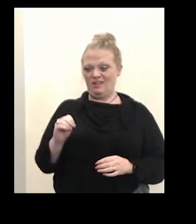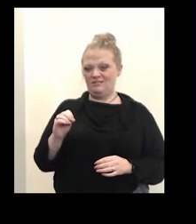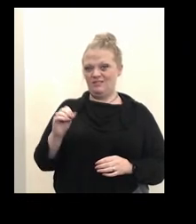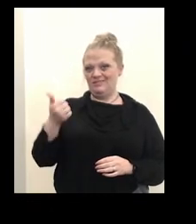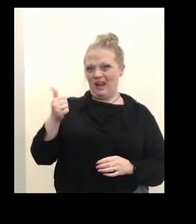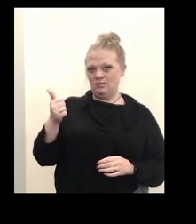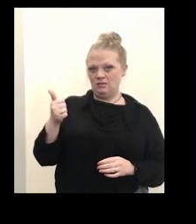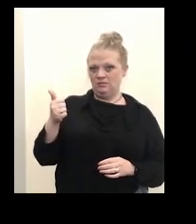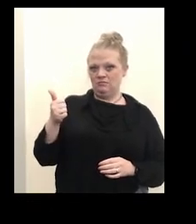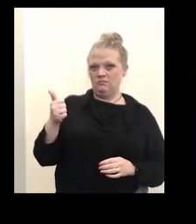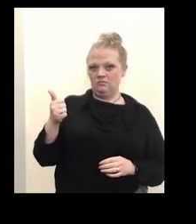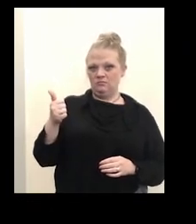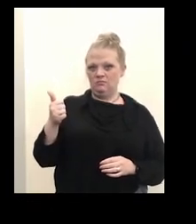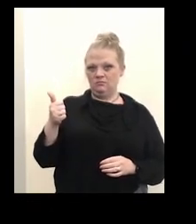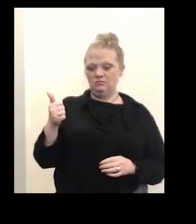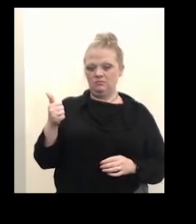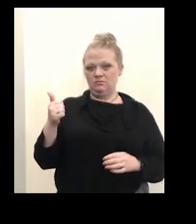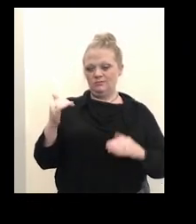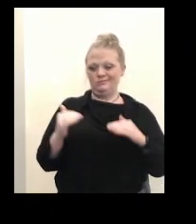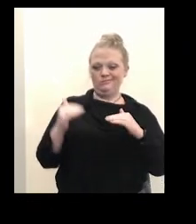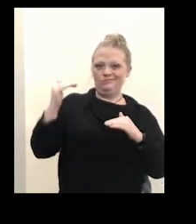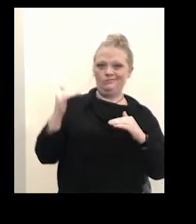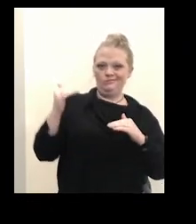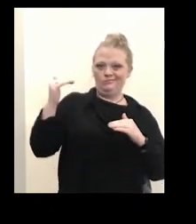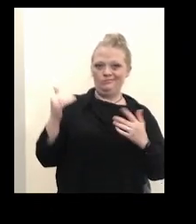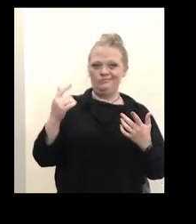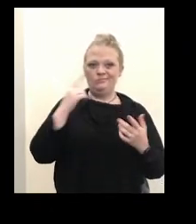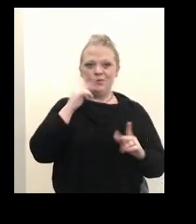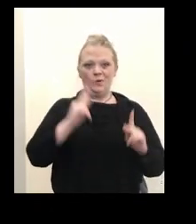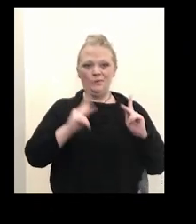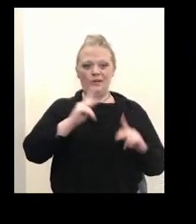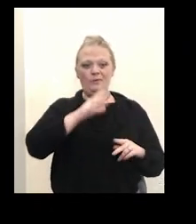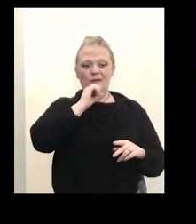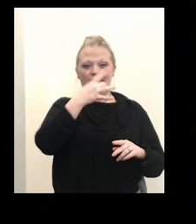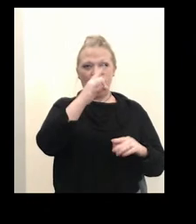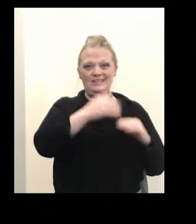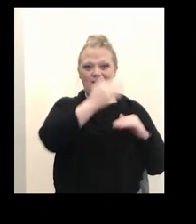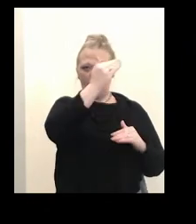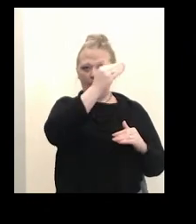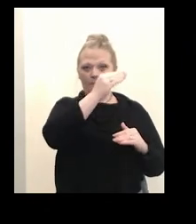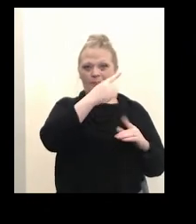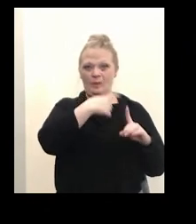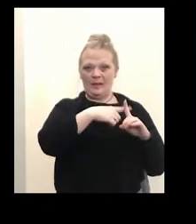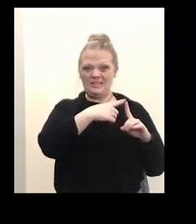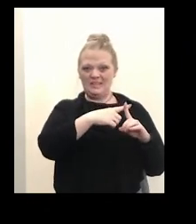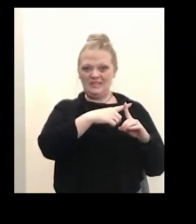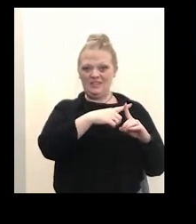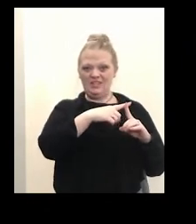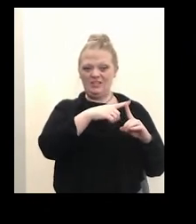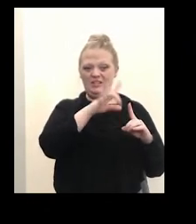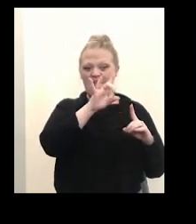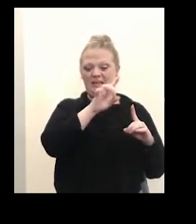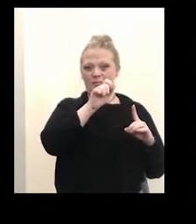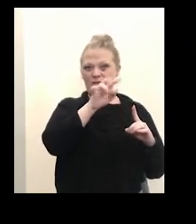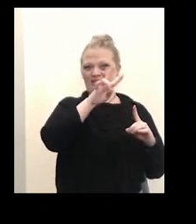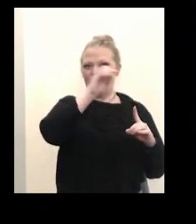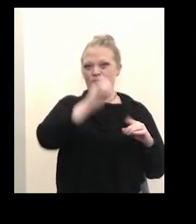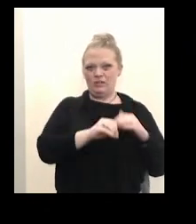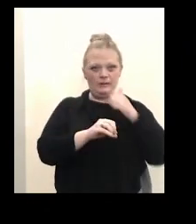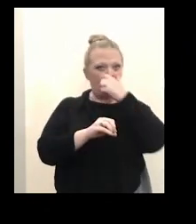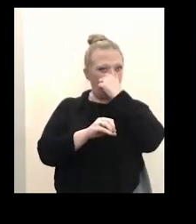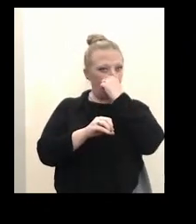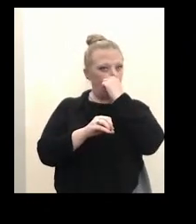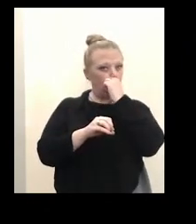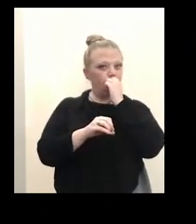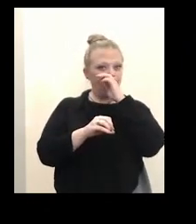above the rest of the average. And for persons 18 plus, the poverty's positivity rate was 8.7 percent. So we're still having a problem